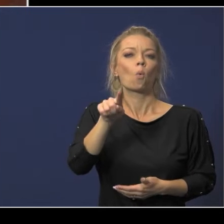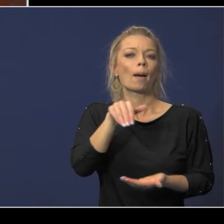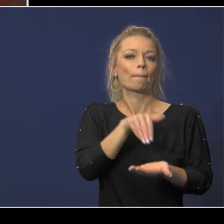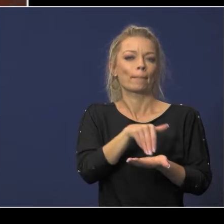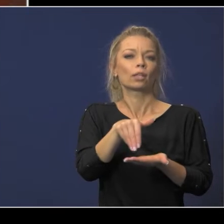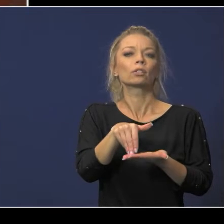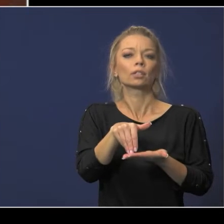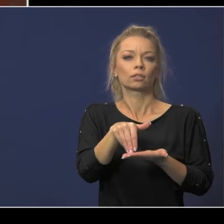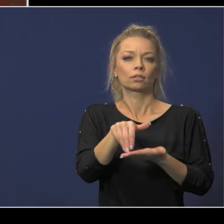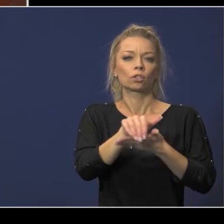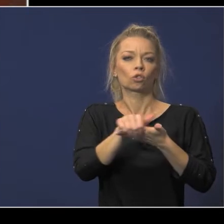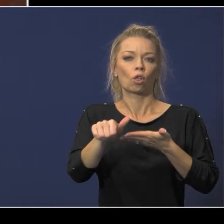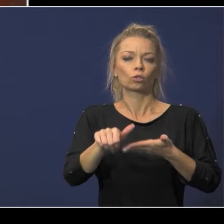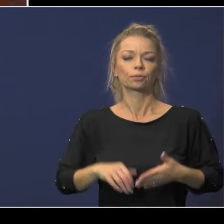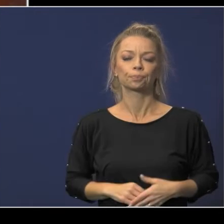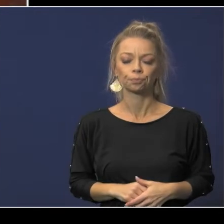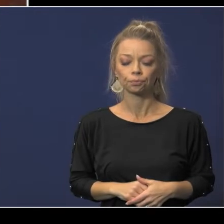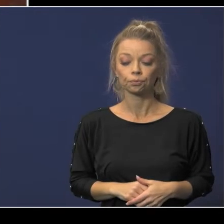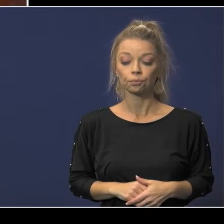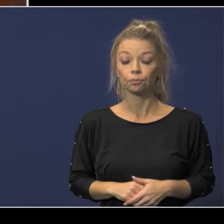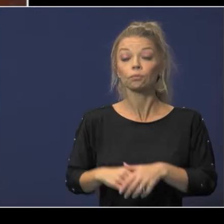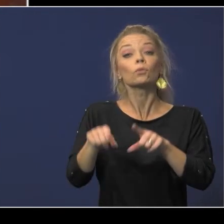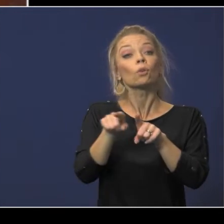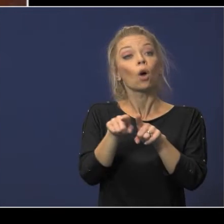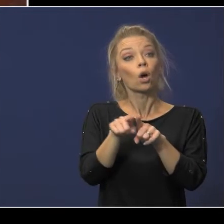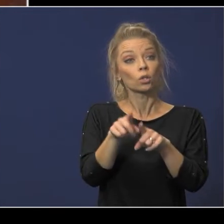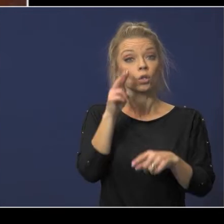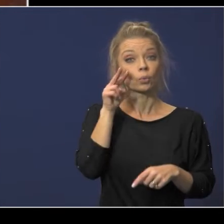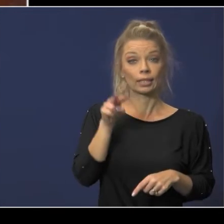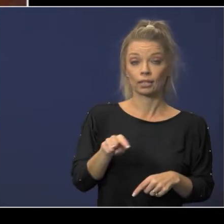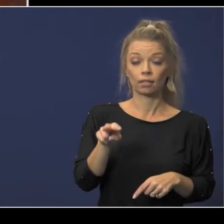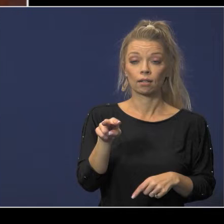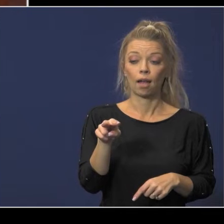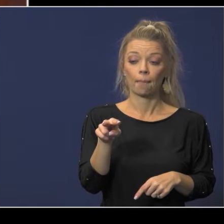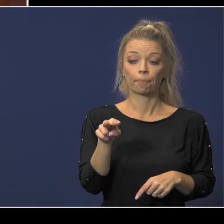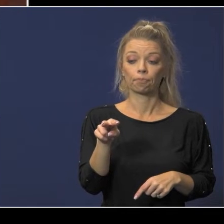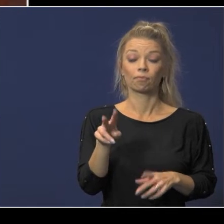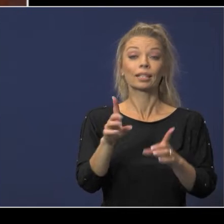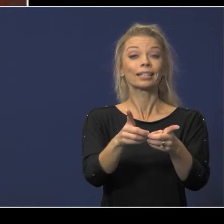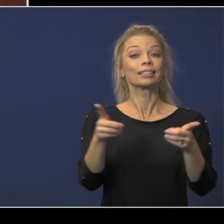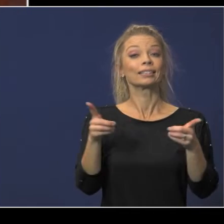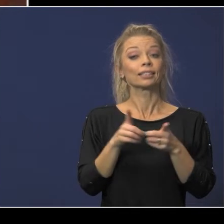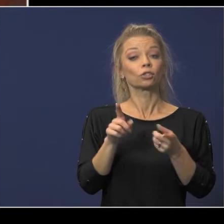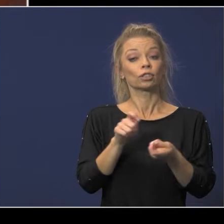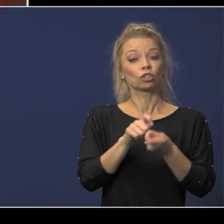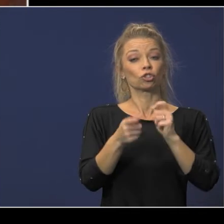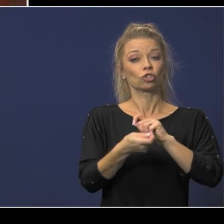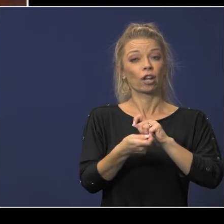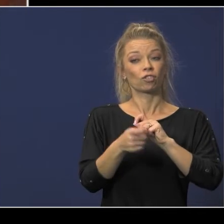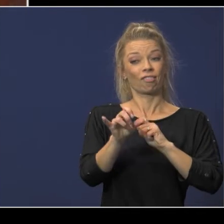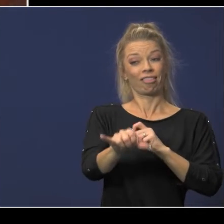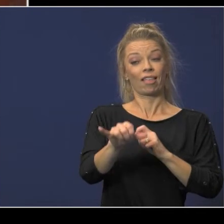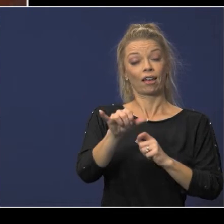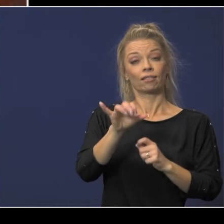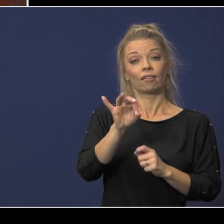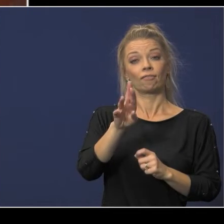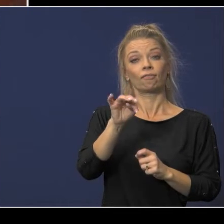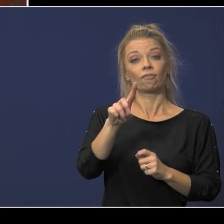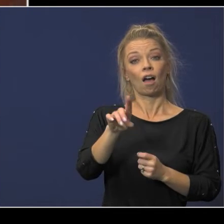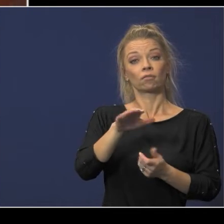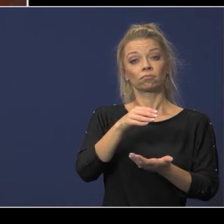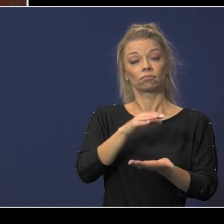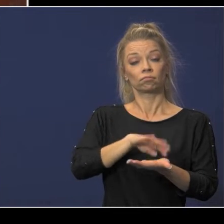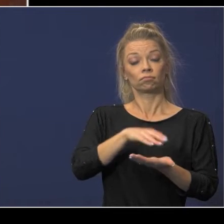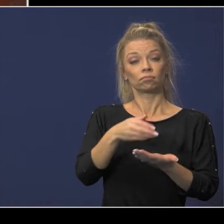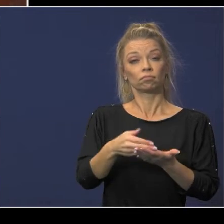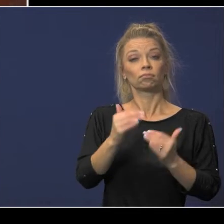and then you will also see that the uh districts change in that fund balance prior to the effect of